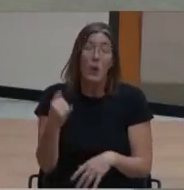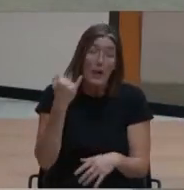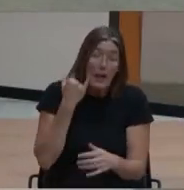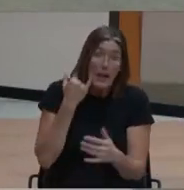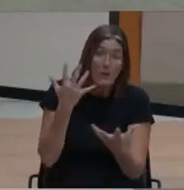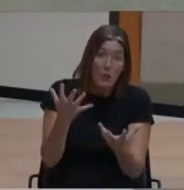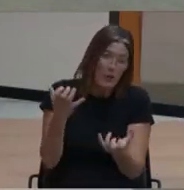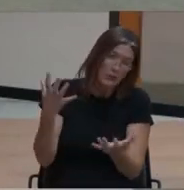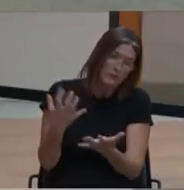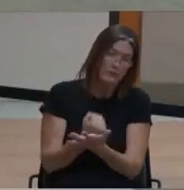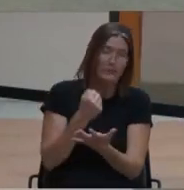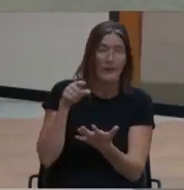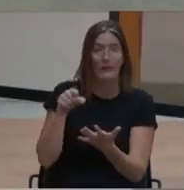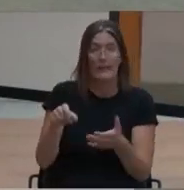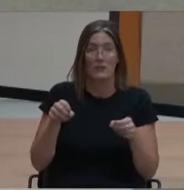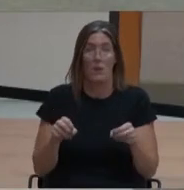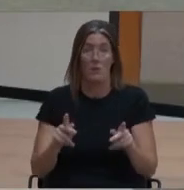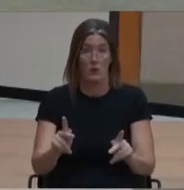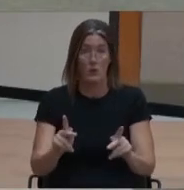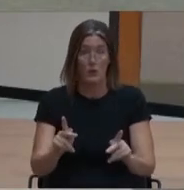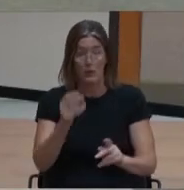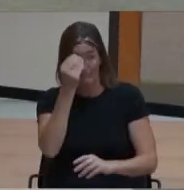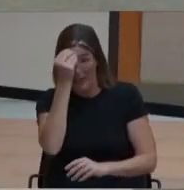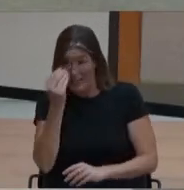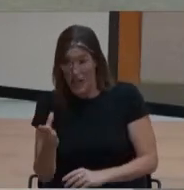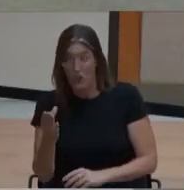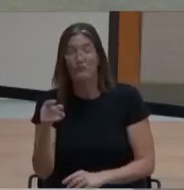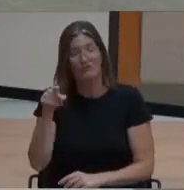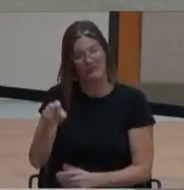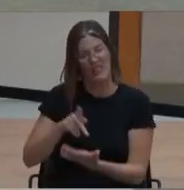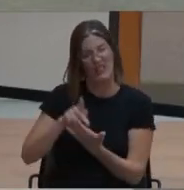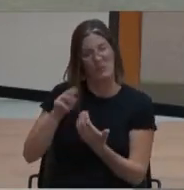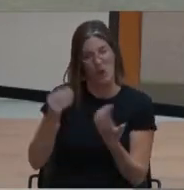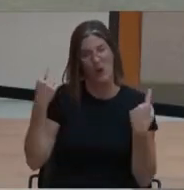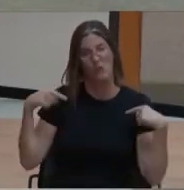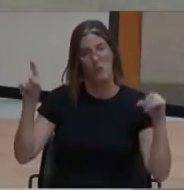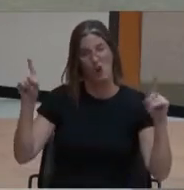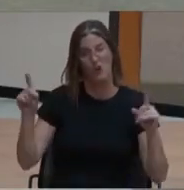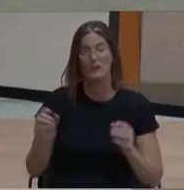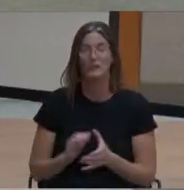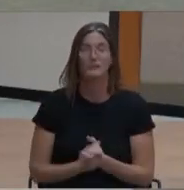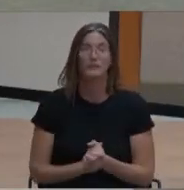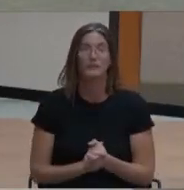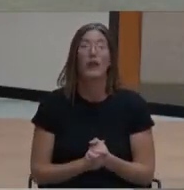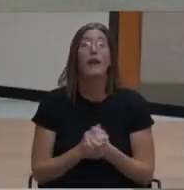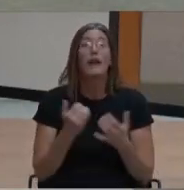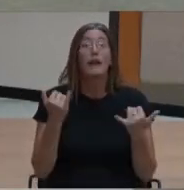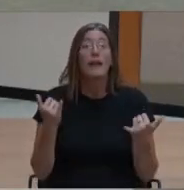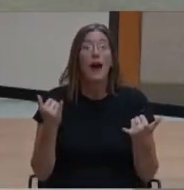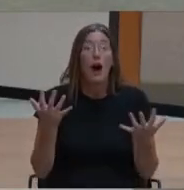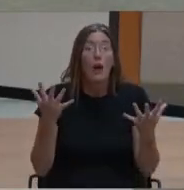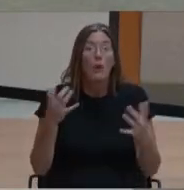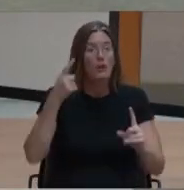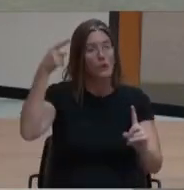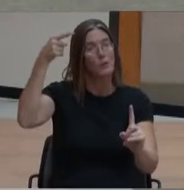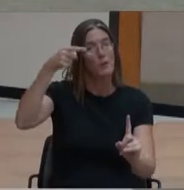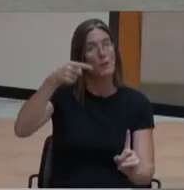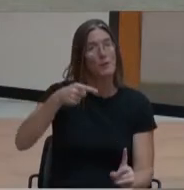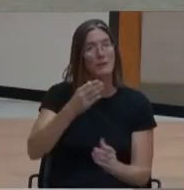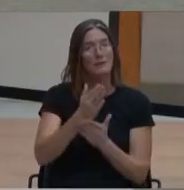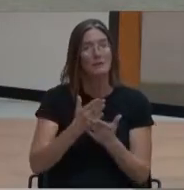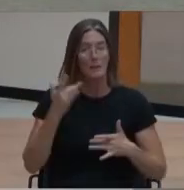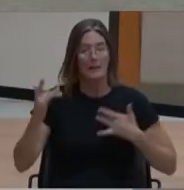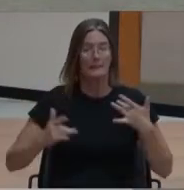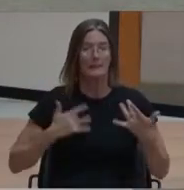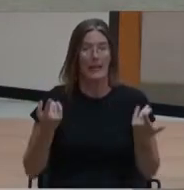opportunity, I can tell you it works. Next, I'd like to highlight some of the exciting events happening at